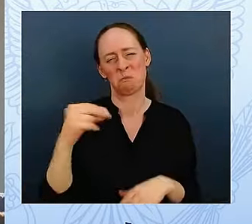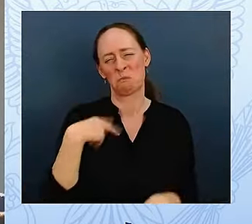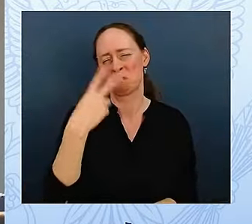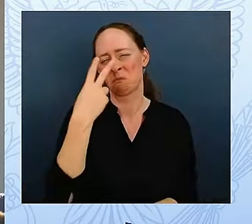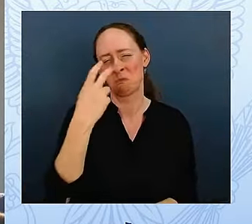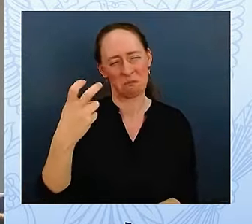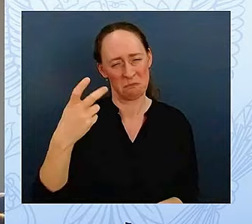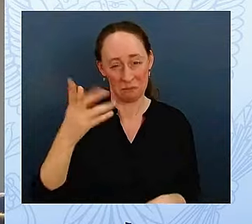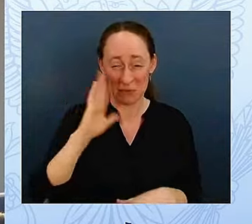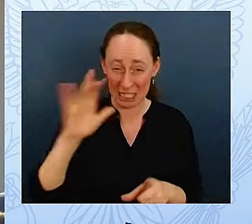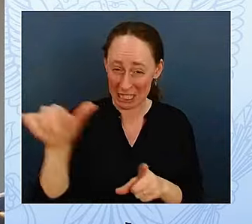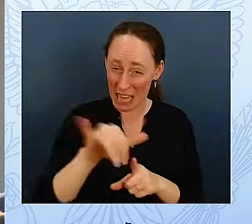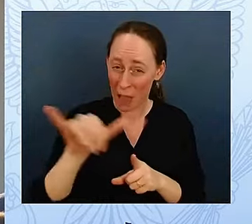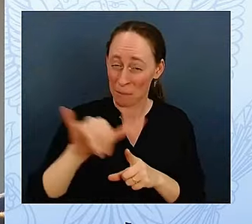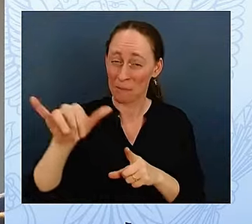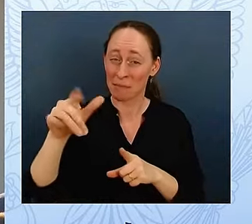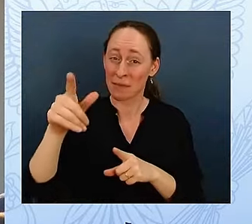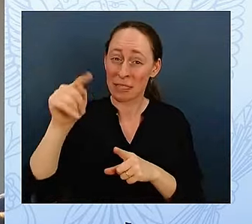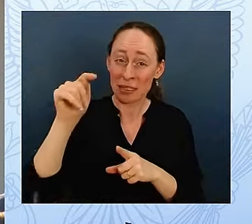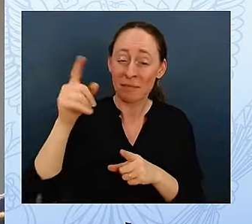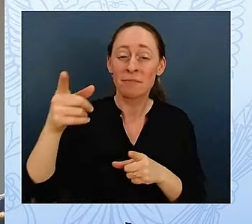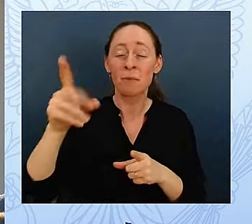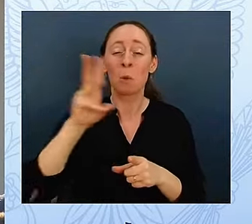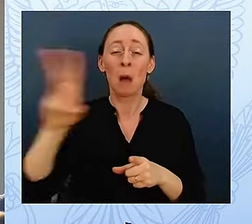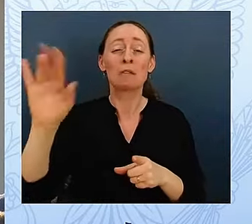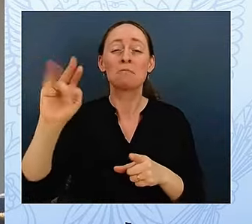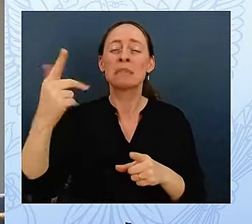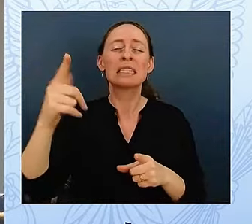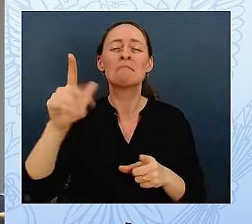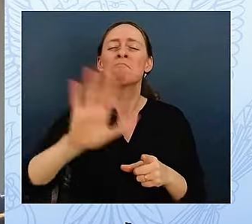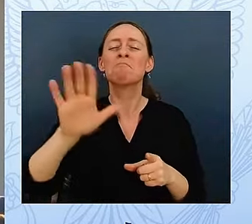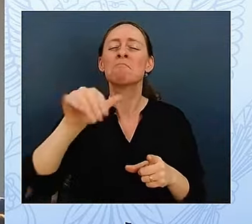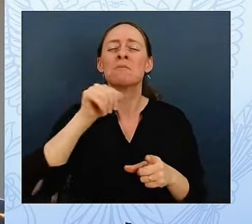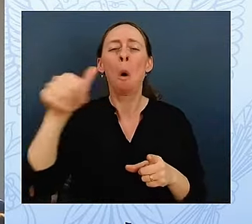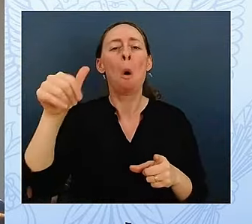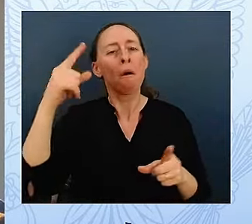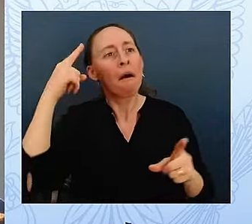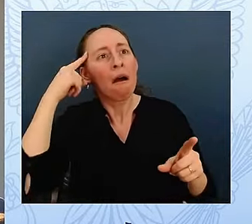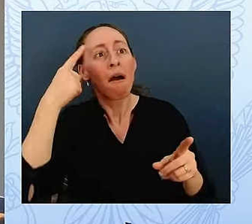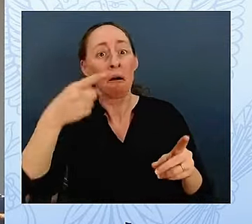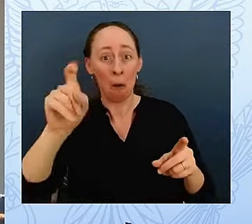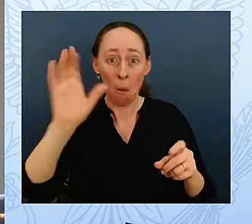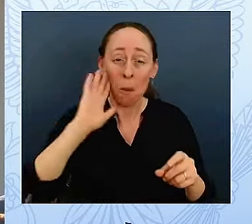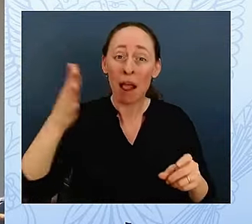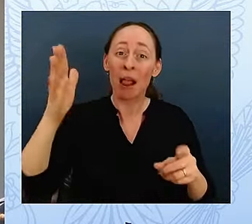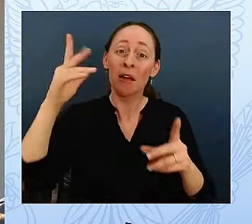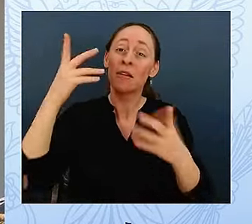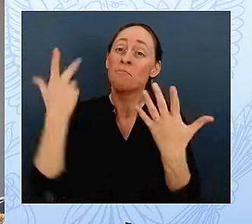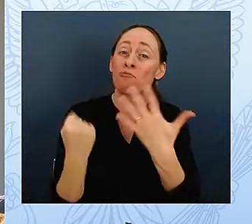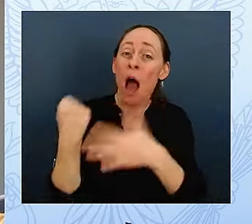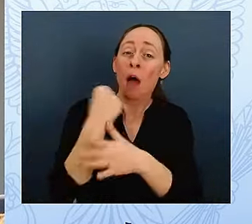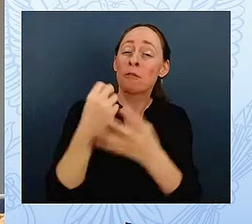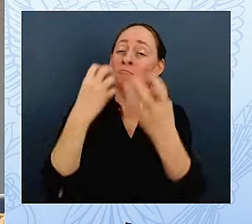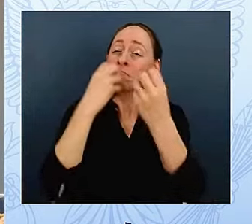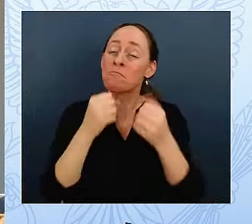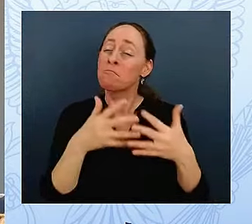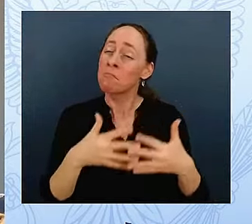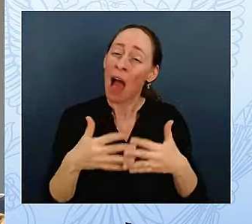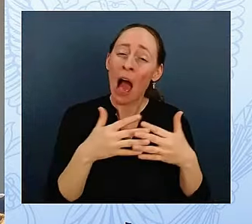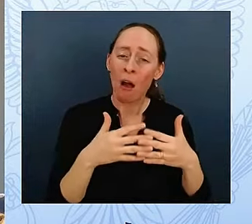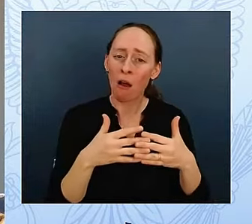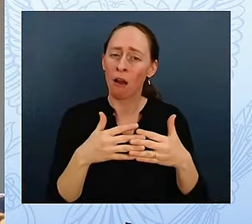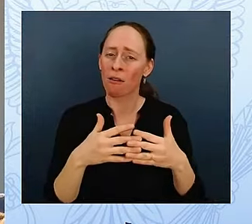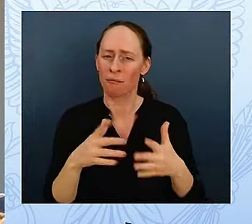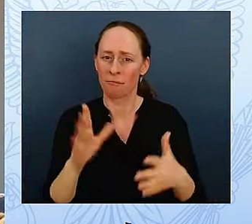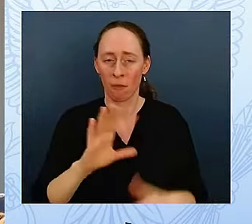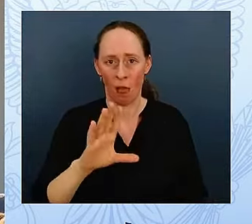anyone to put country first, don't expect anyone to swing for the fences or reach for the stars. But the fact is, West Wing moments do